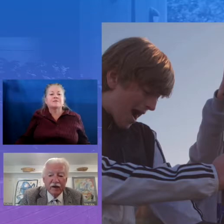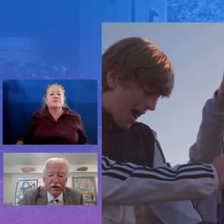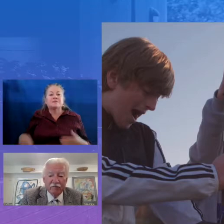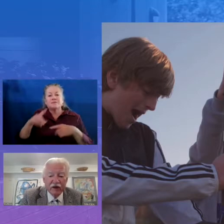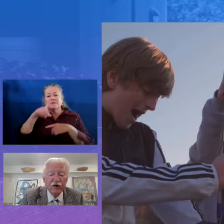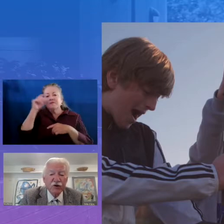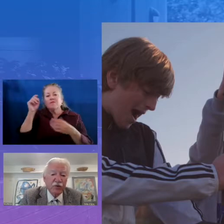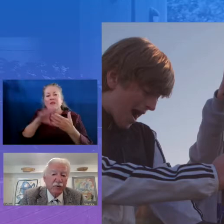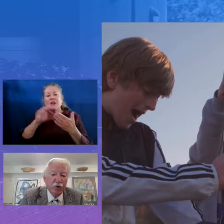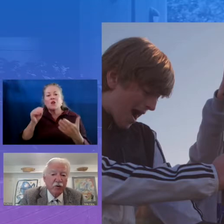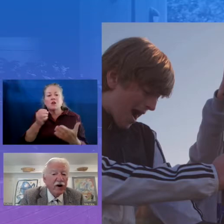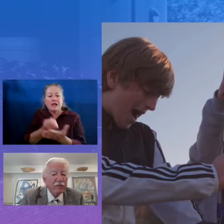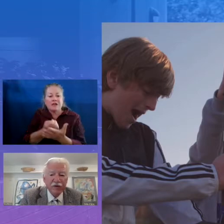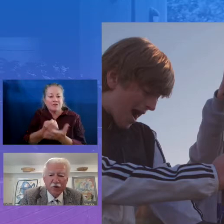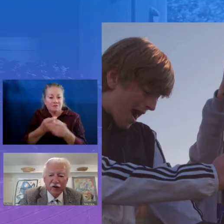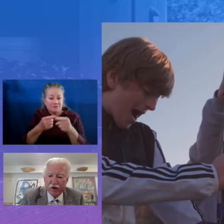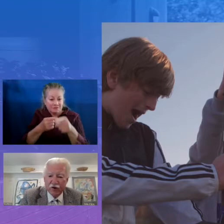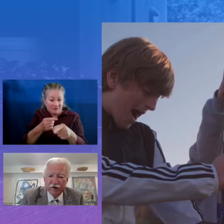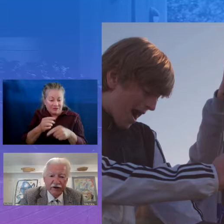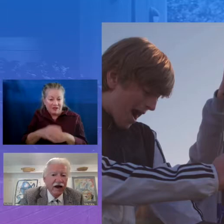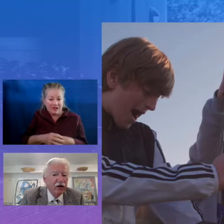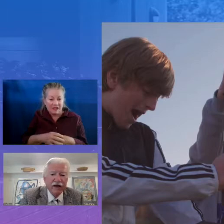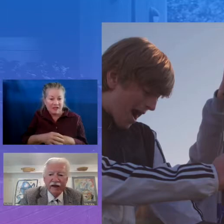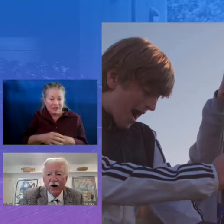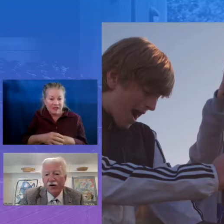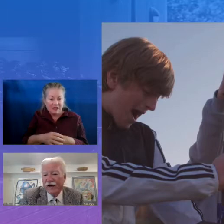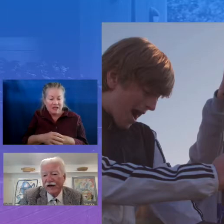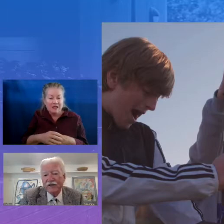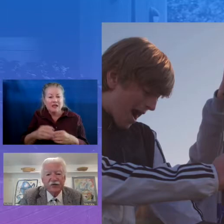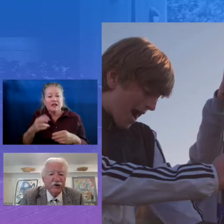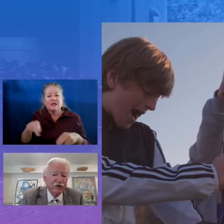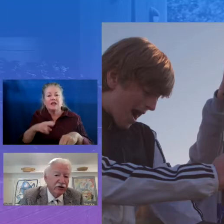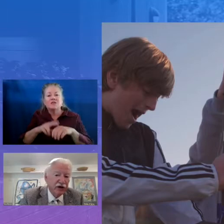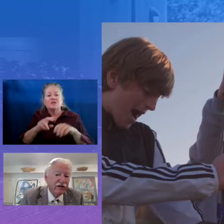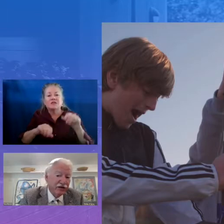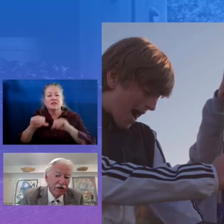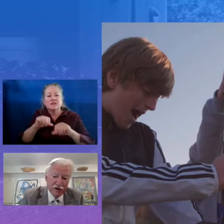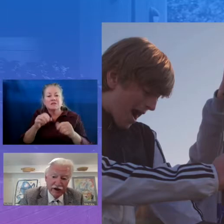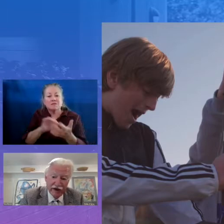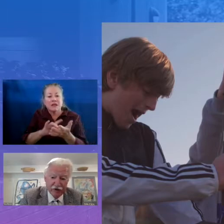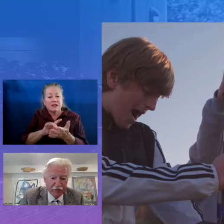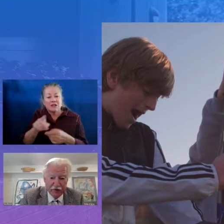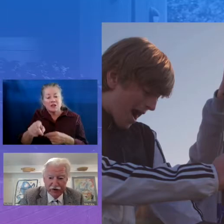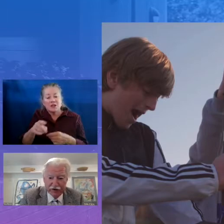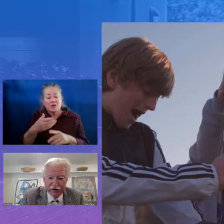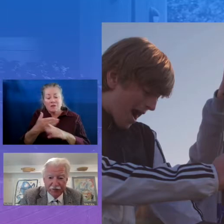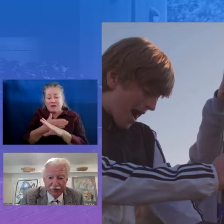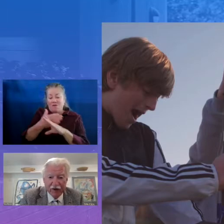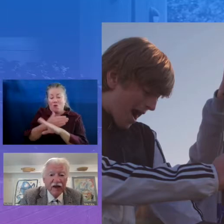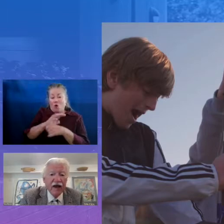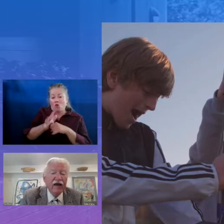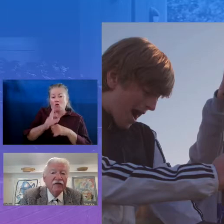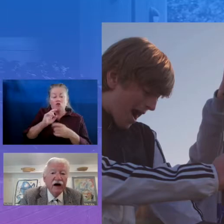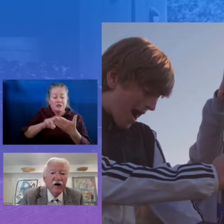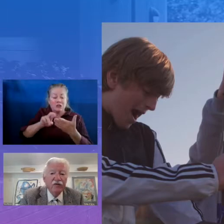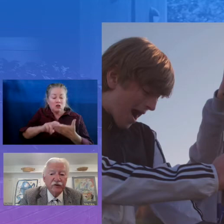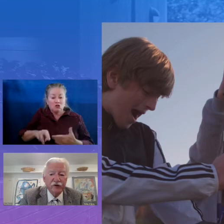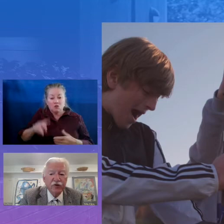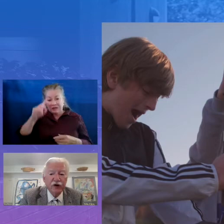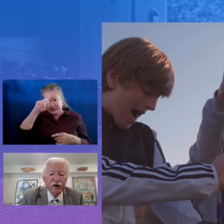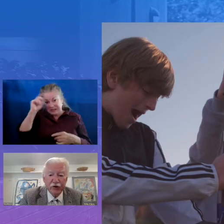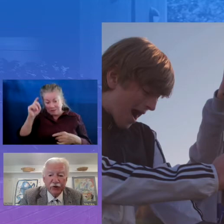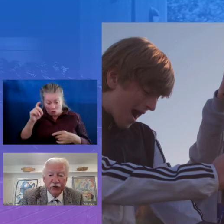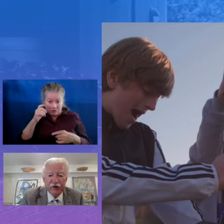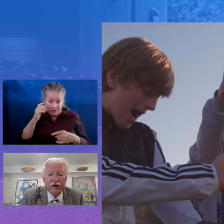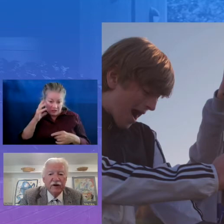issued a report right before COVID looking at all kinds of research on summertime experiences. And they found for